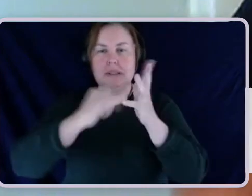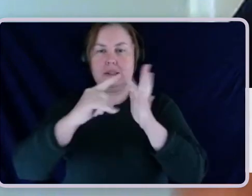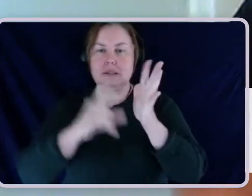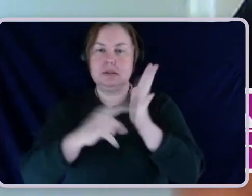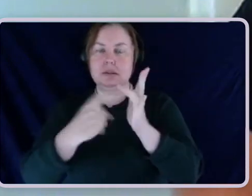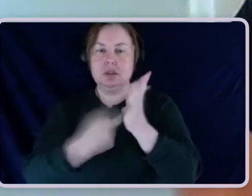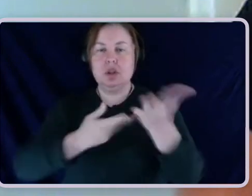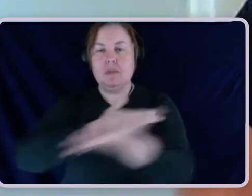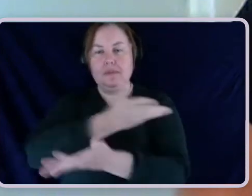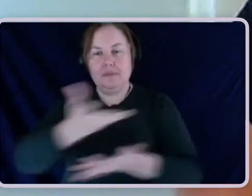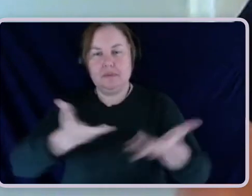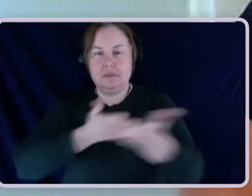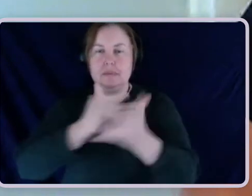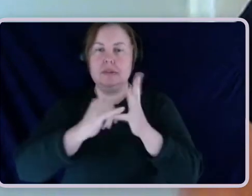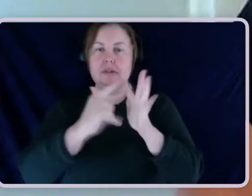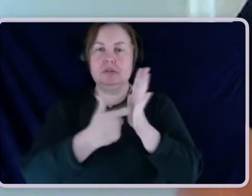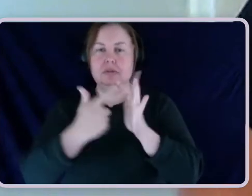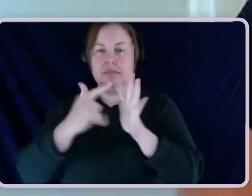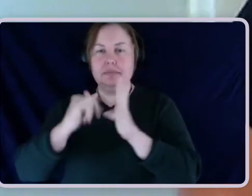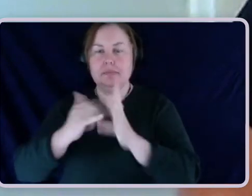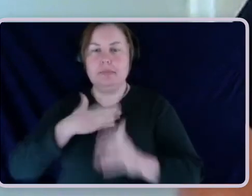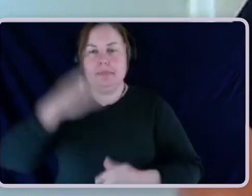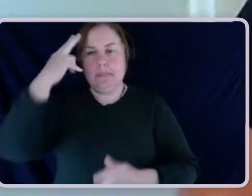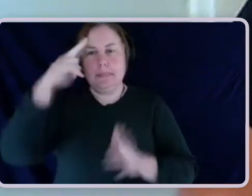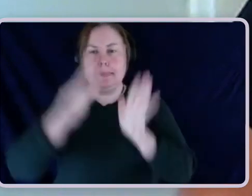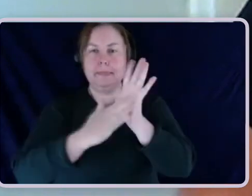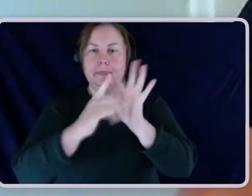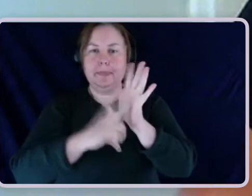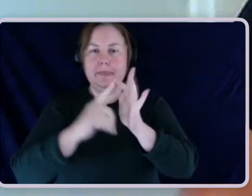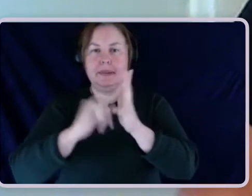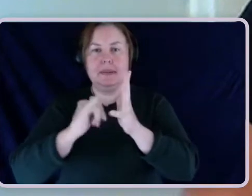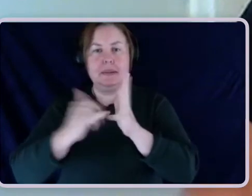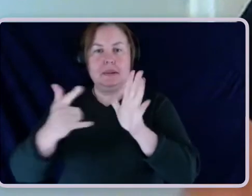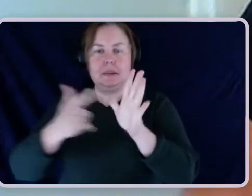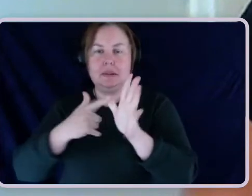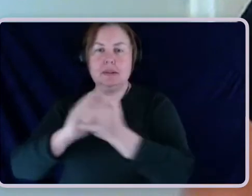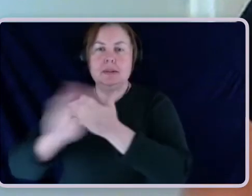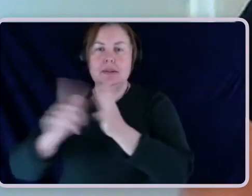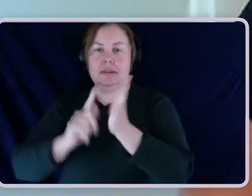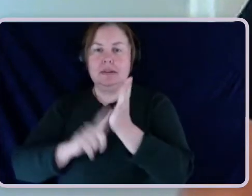My name is Melissa Hale and I'm the Coordinator of the Disability Advocacy Resource Unit.